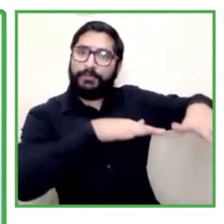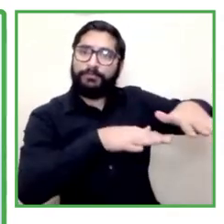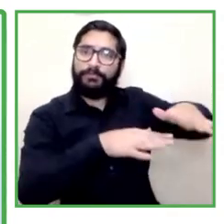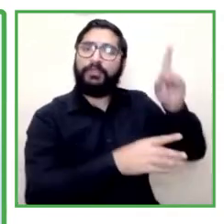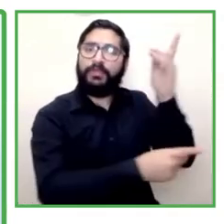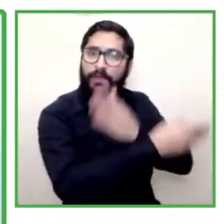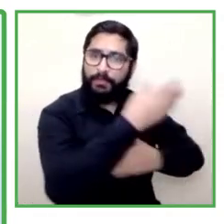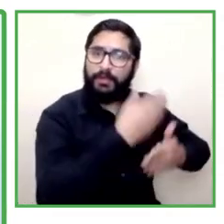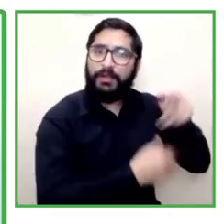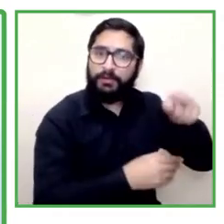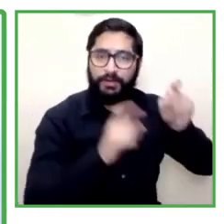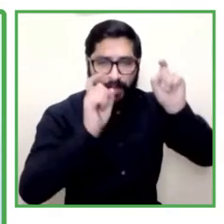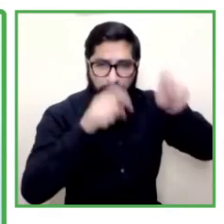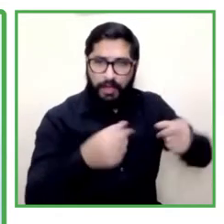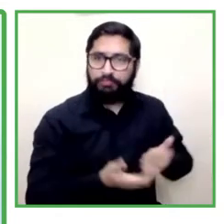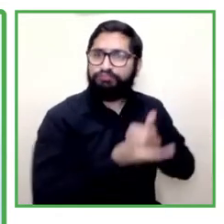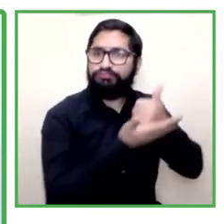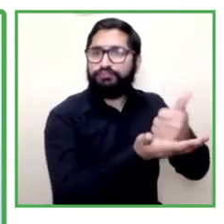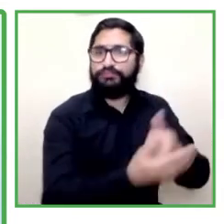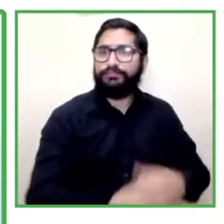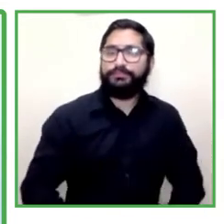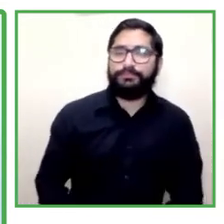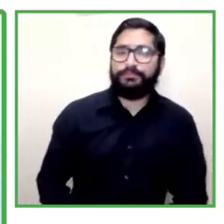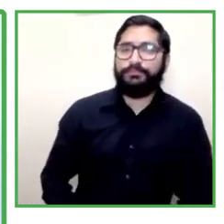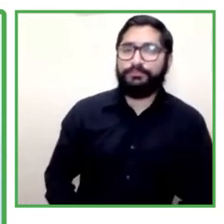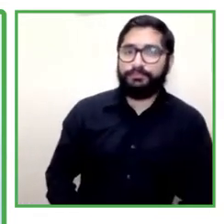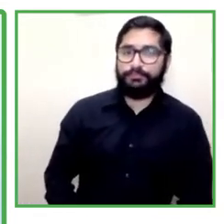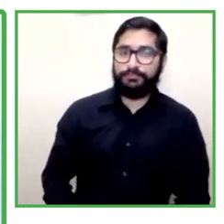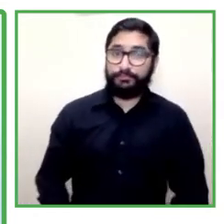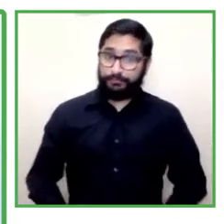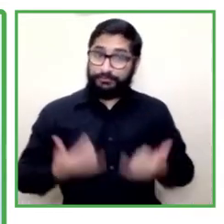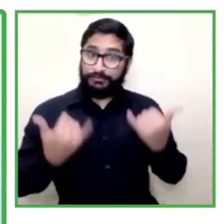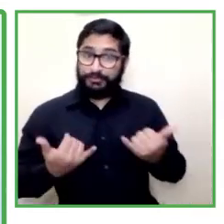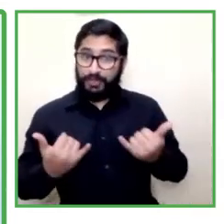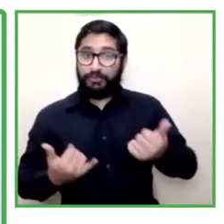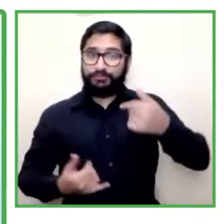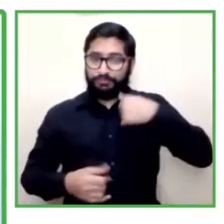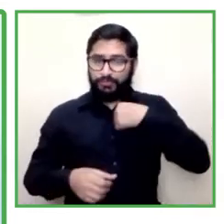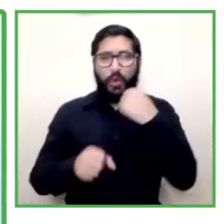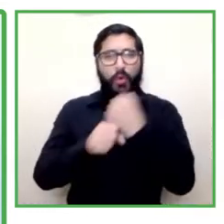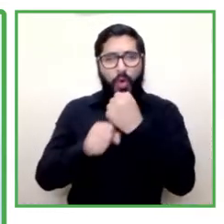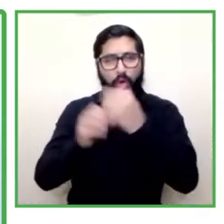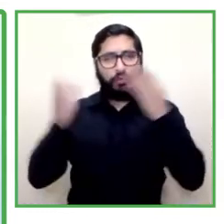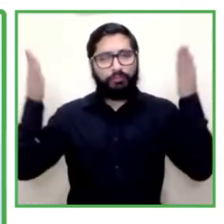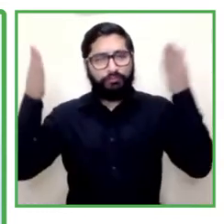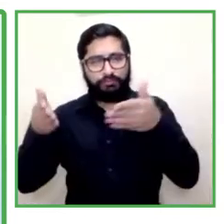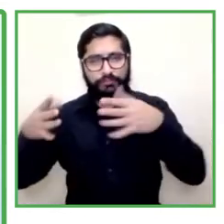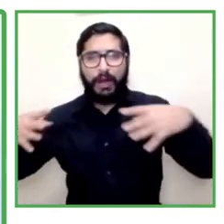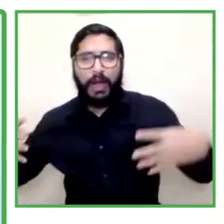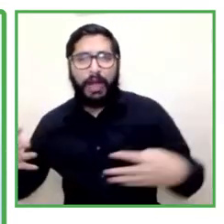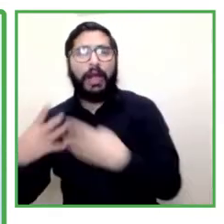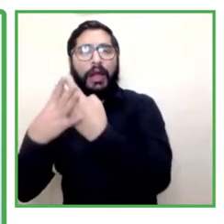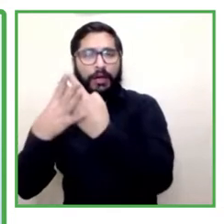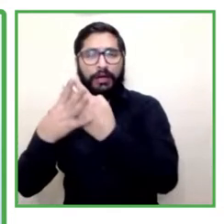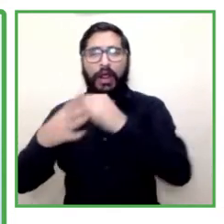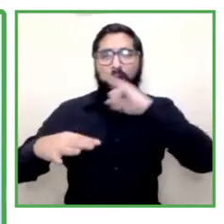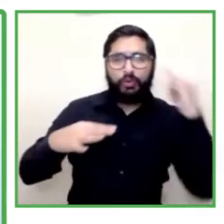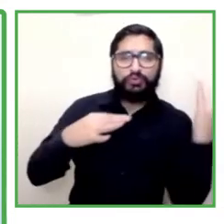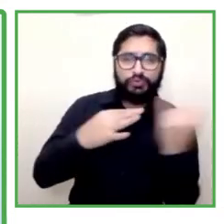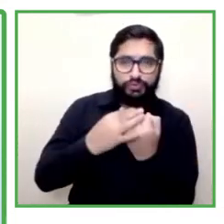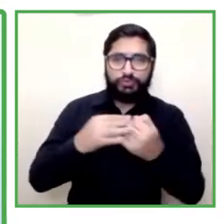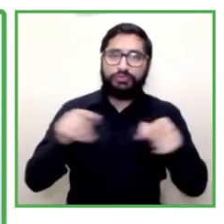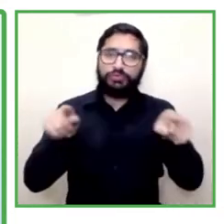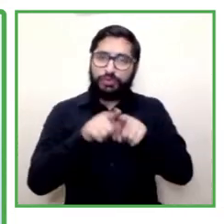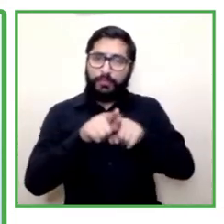interventions and and we've worked with the committee of social inclusion of zofofa committees of